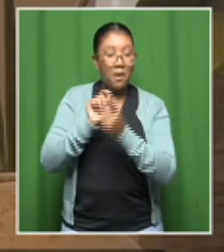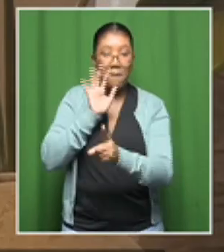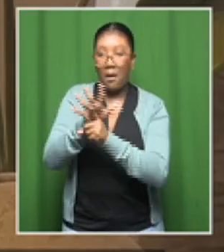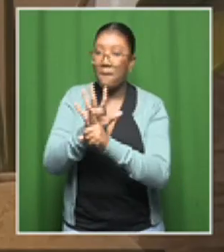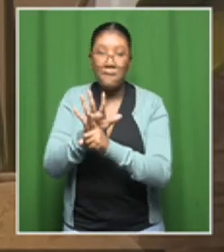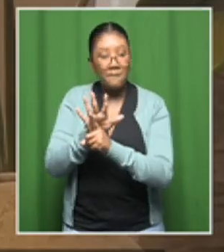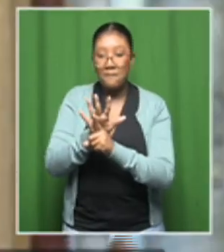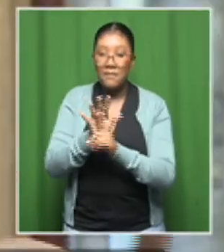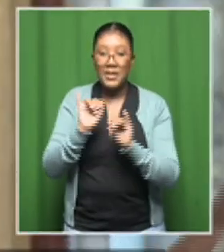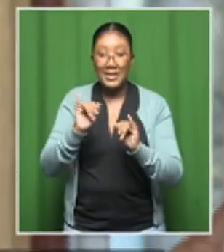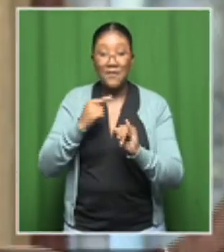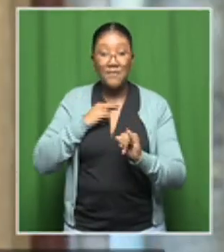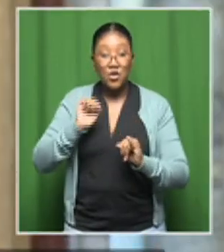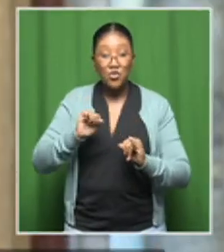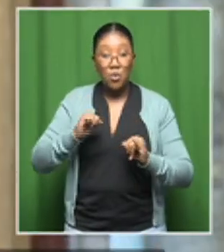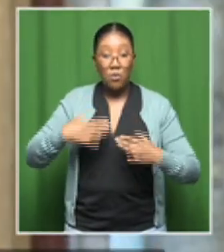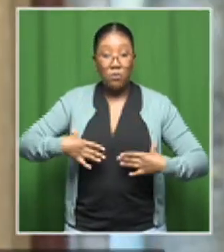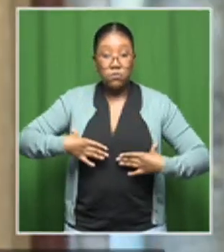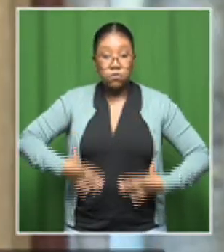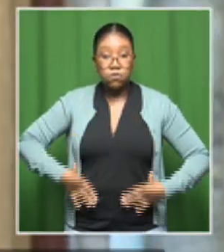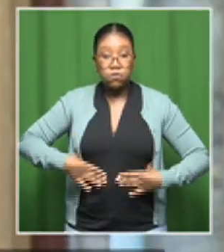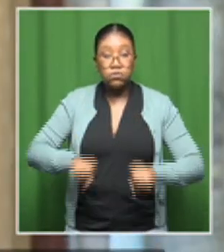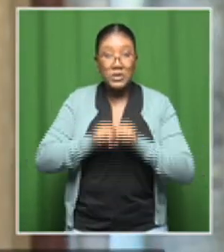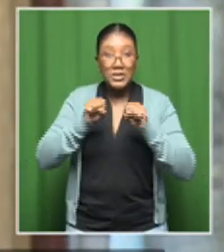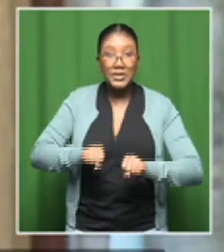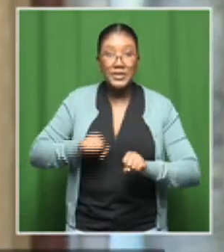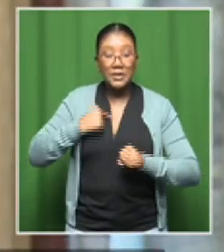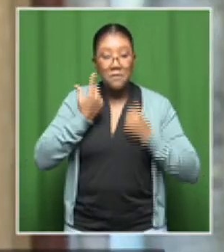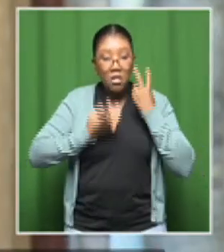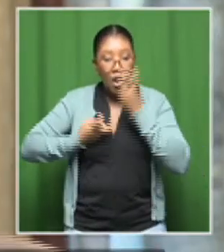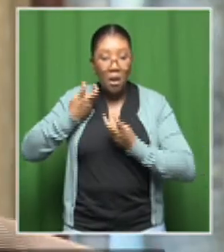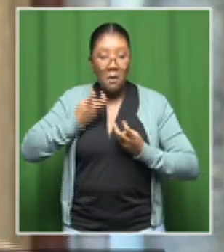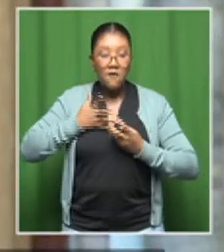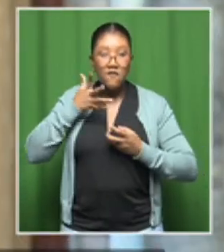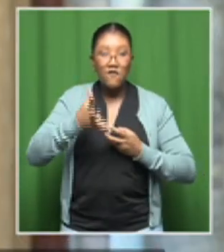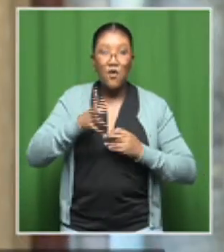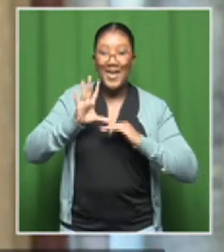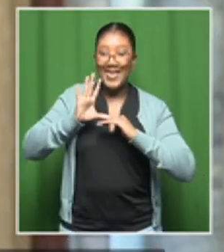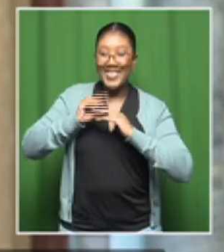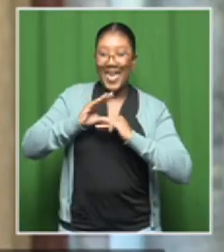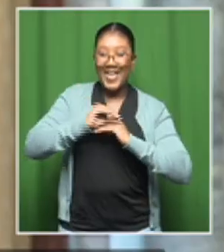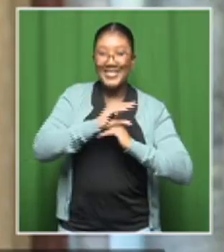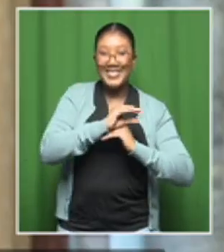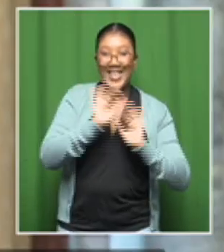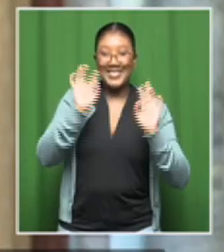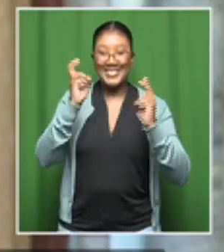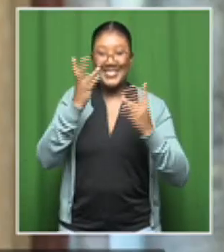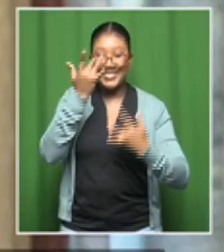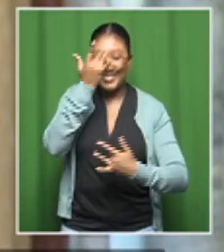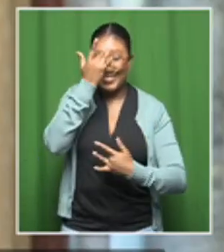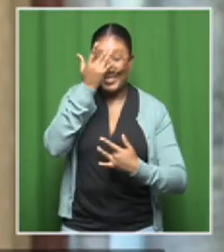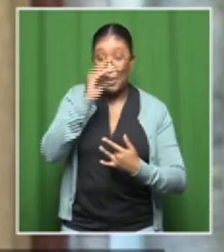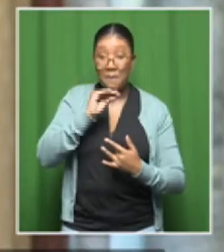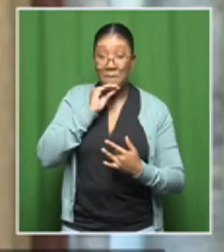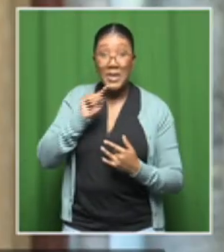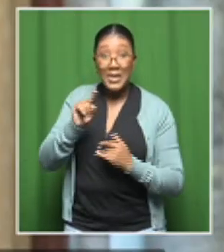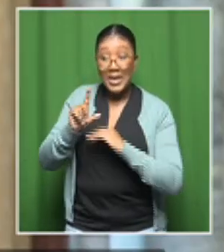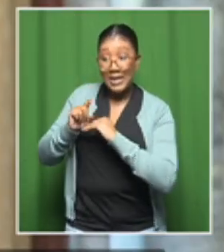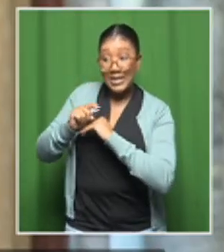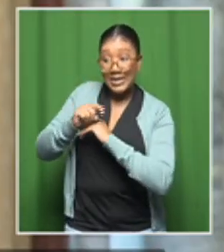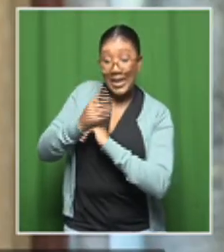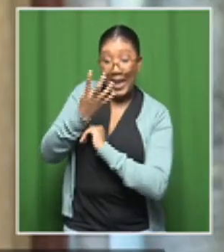is constantly looking for cancerous cells. So if it's hampered by these chronic